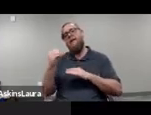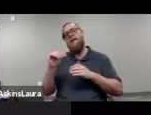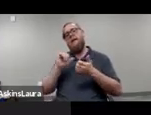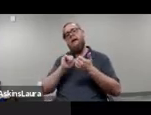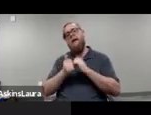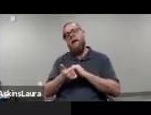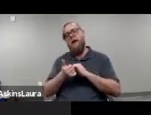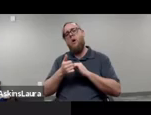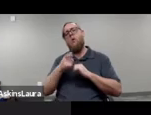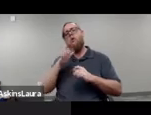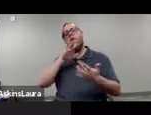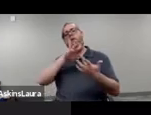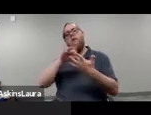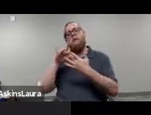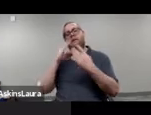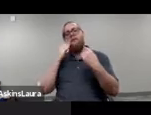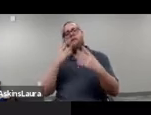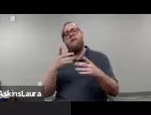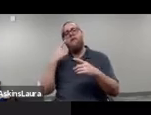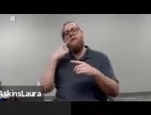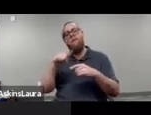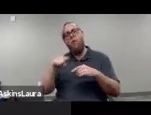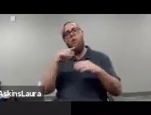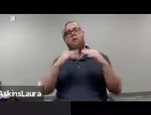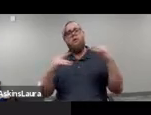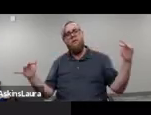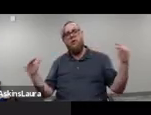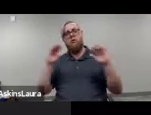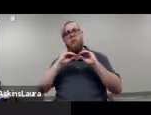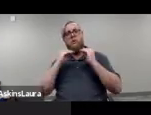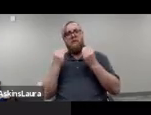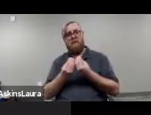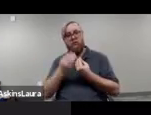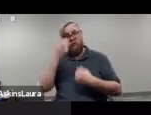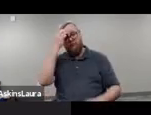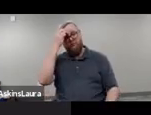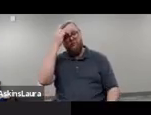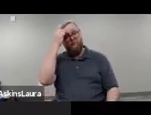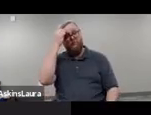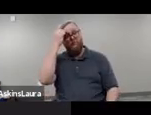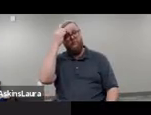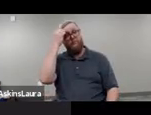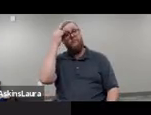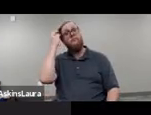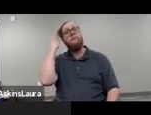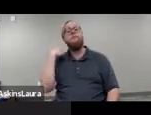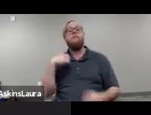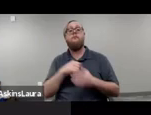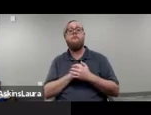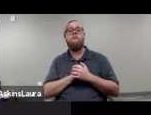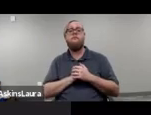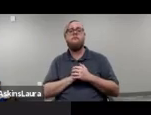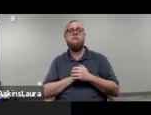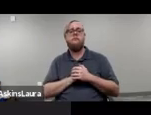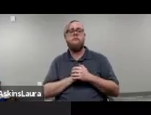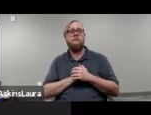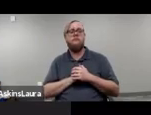the contact information for those diverse organizations. That said,